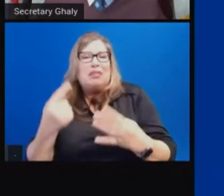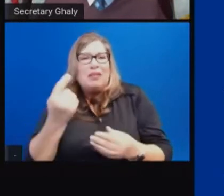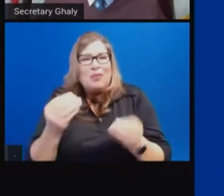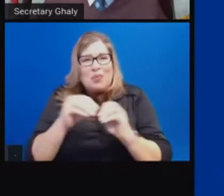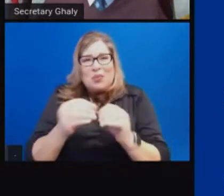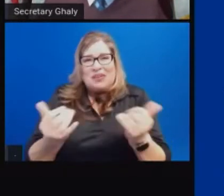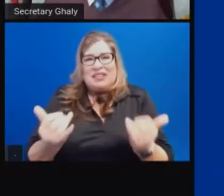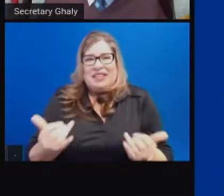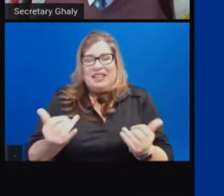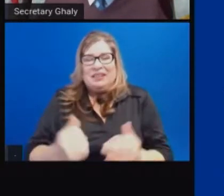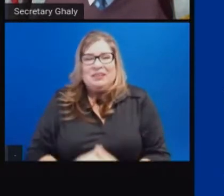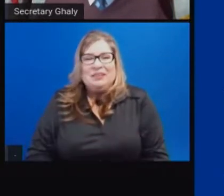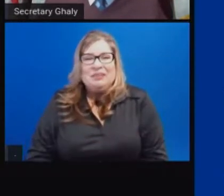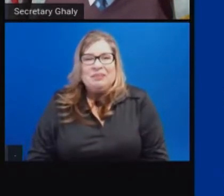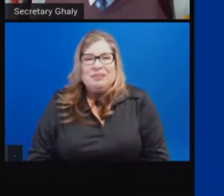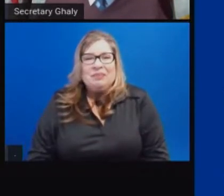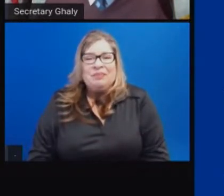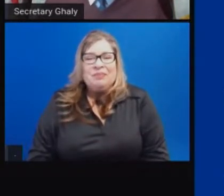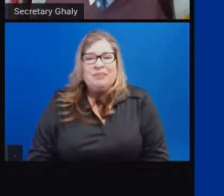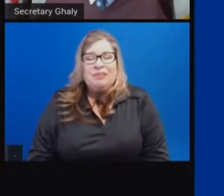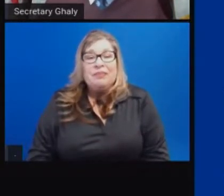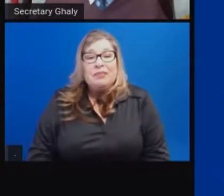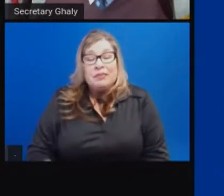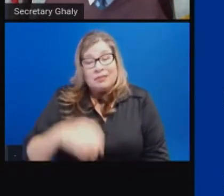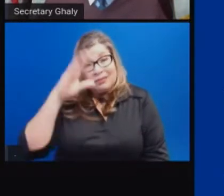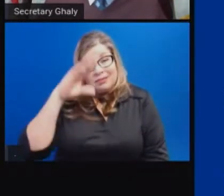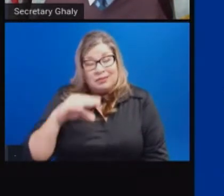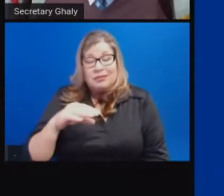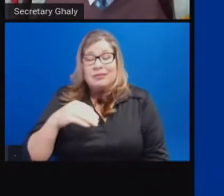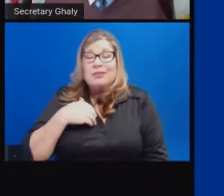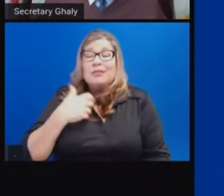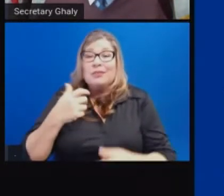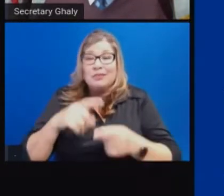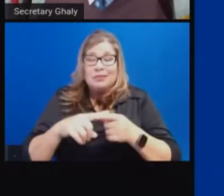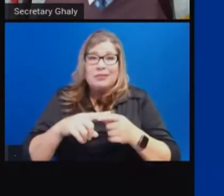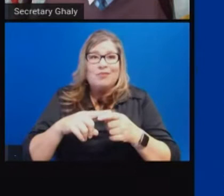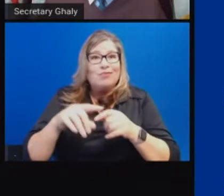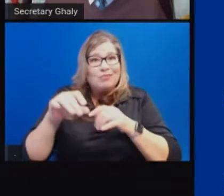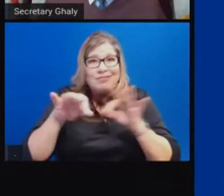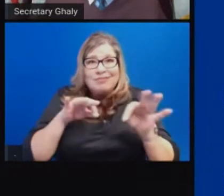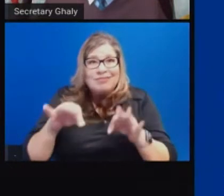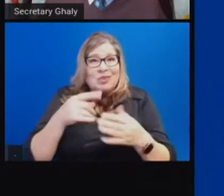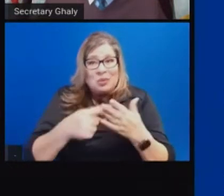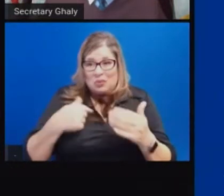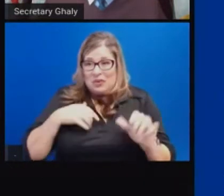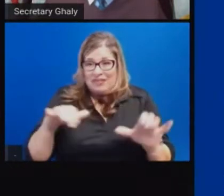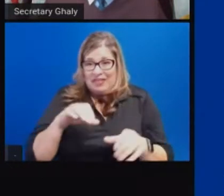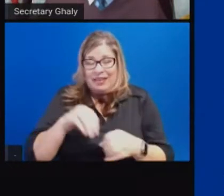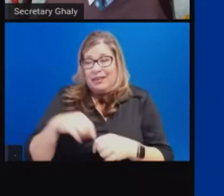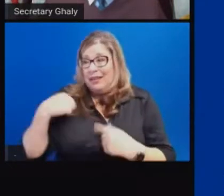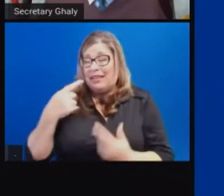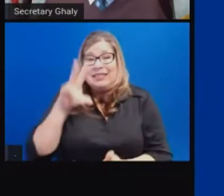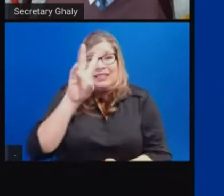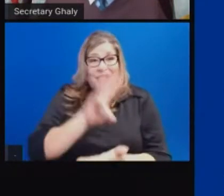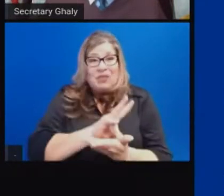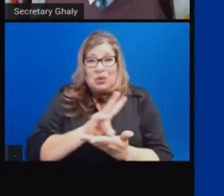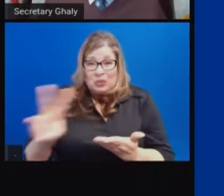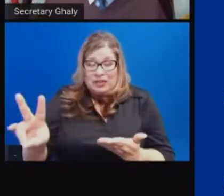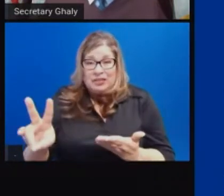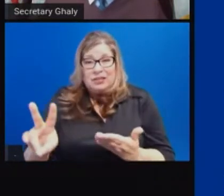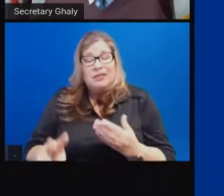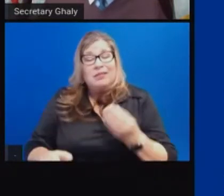what we've done in the last seven weeks. And it's no small feat to get 2.5 million